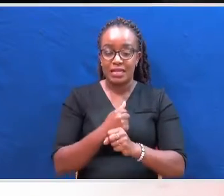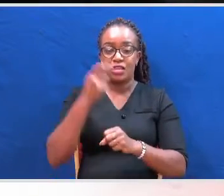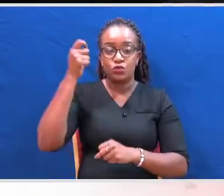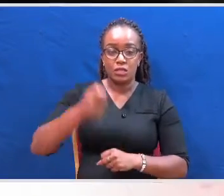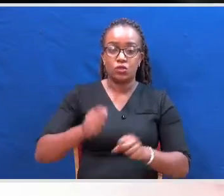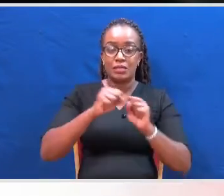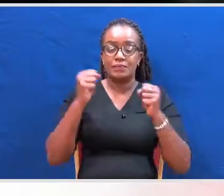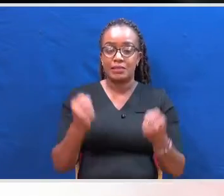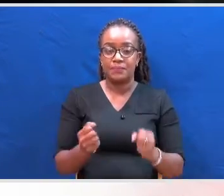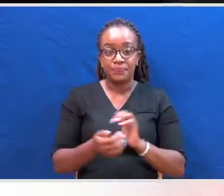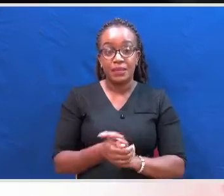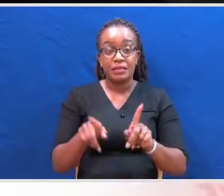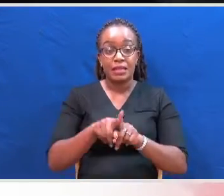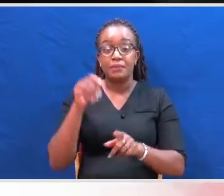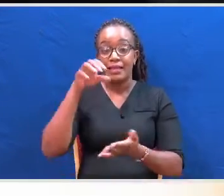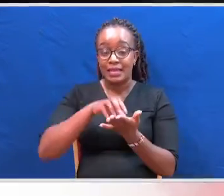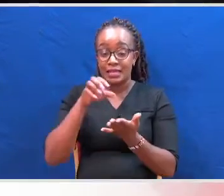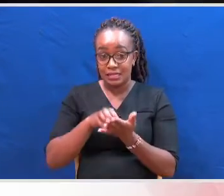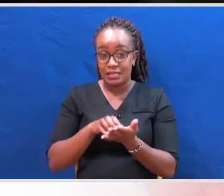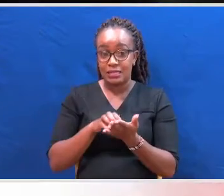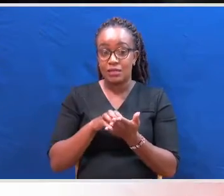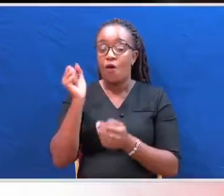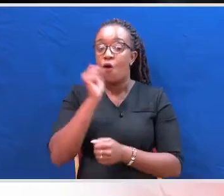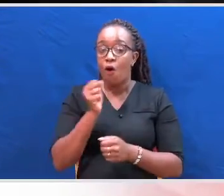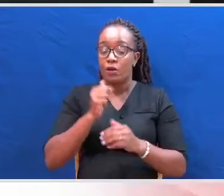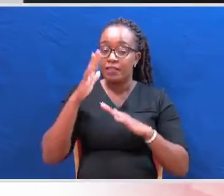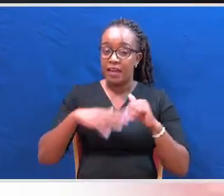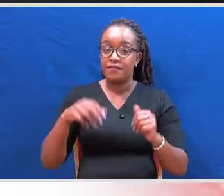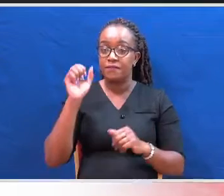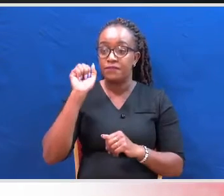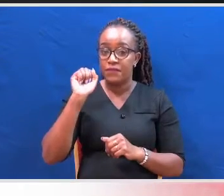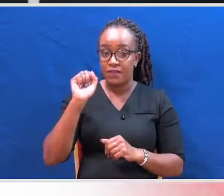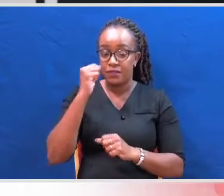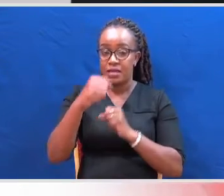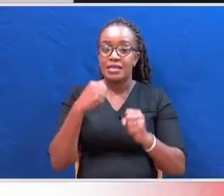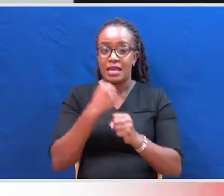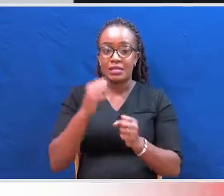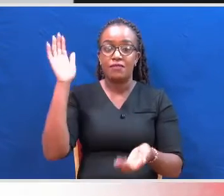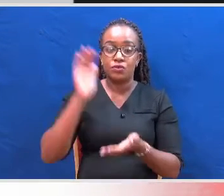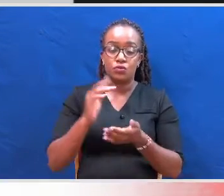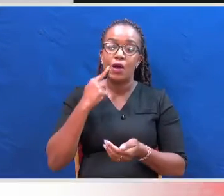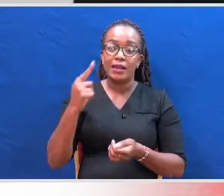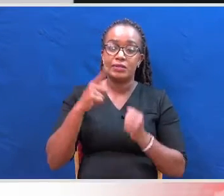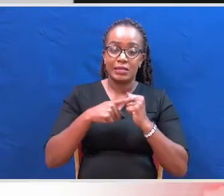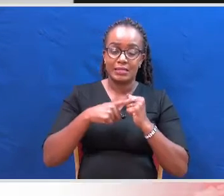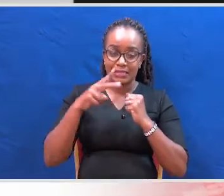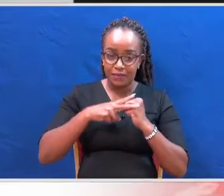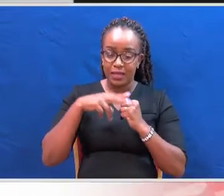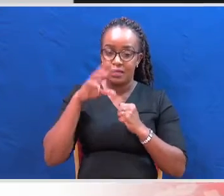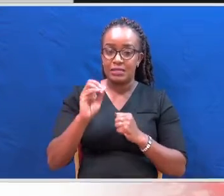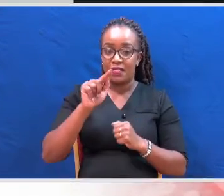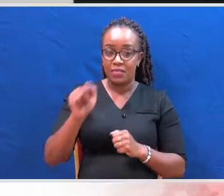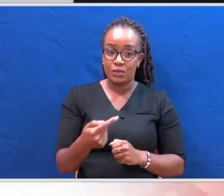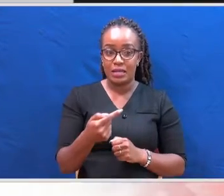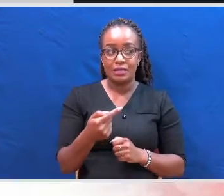cases older than five years have reduced from the baseline number of 170,186